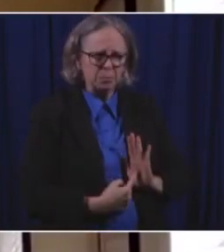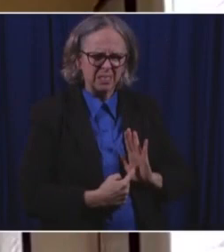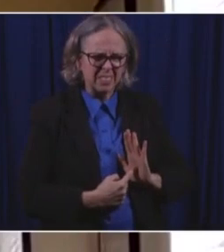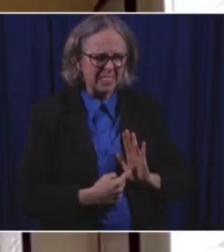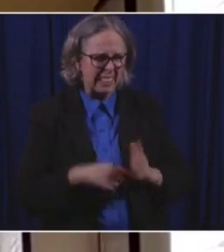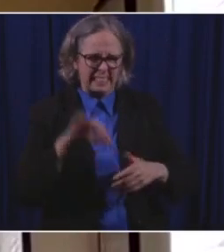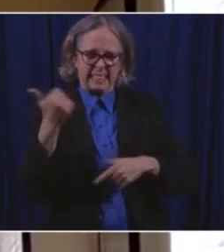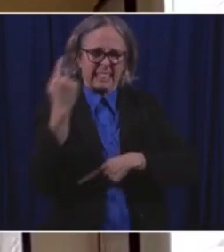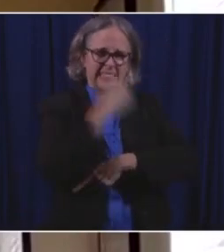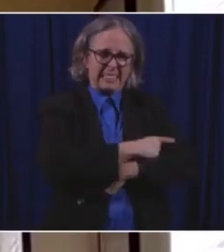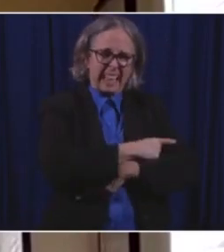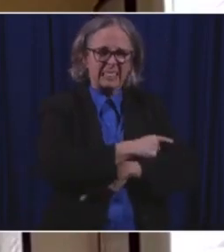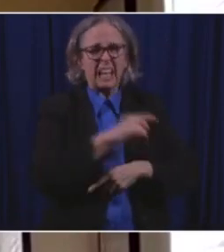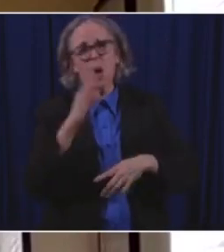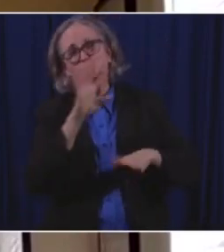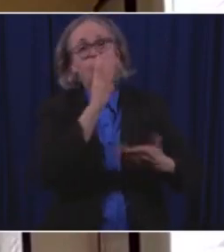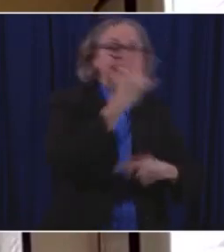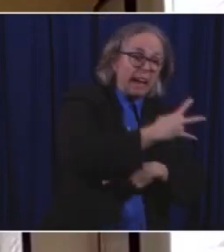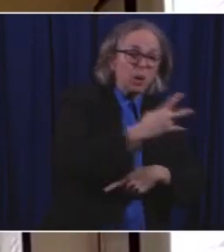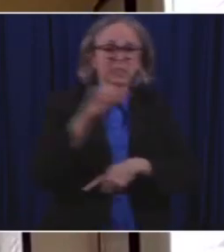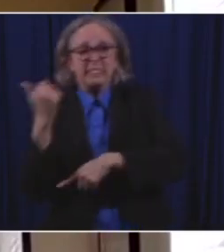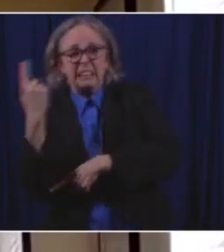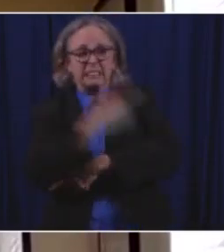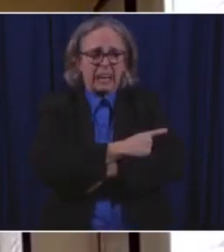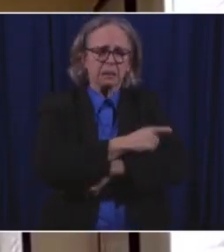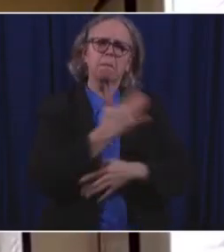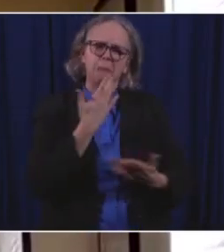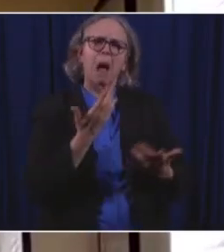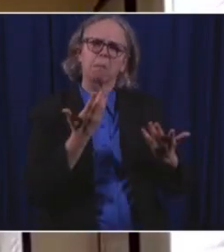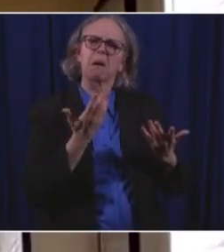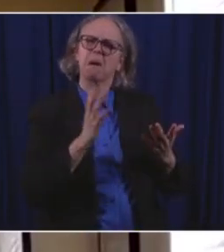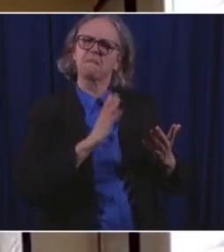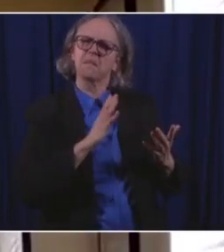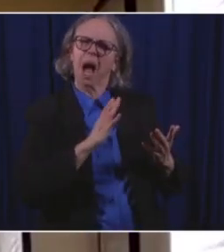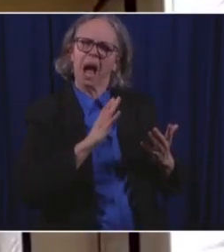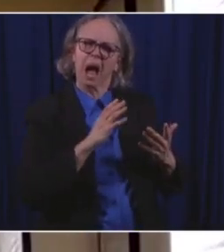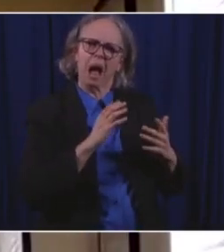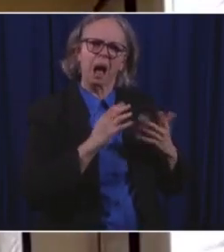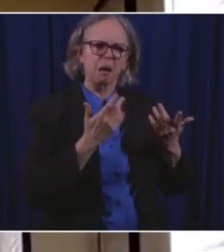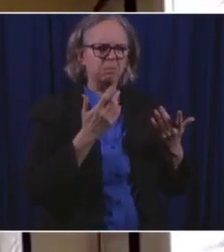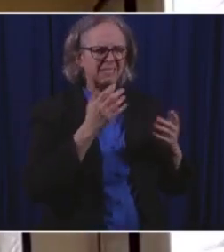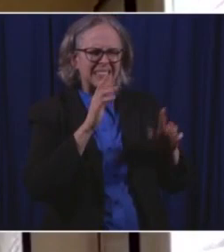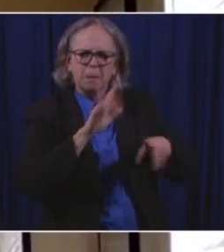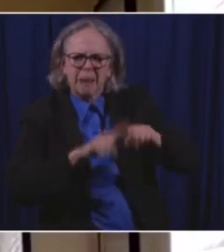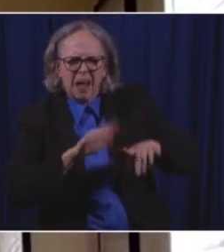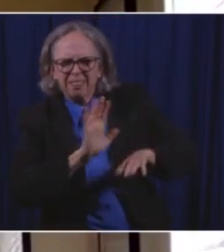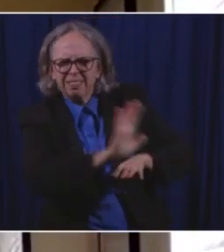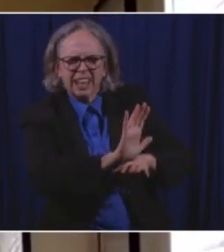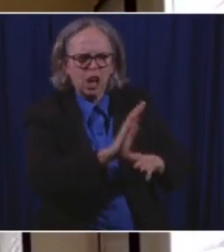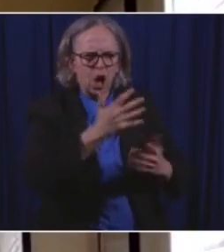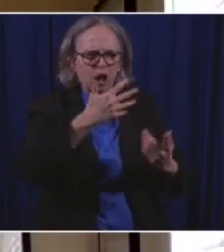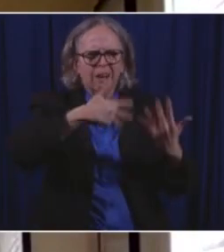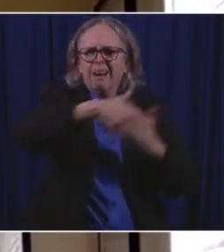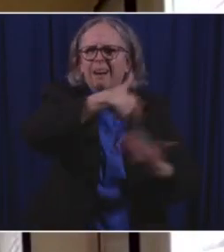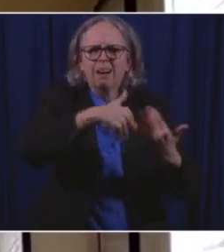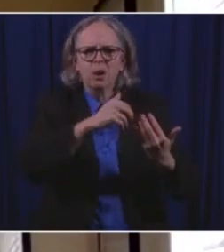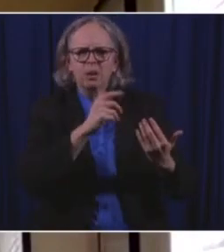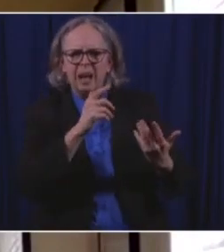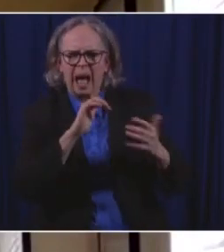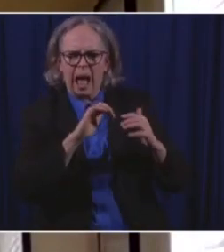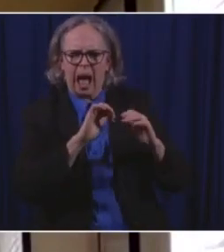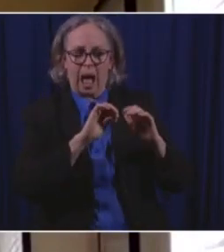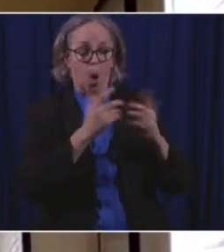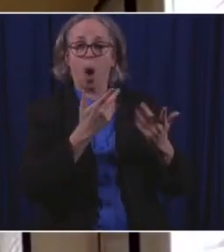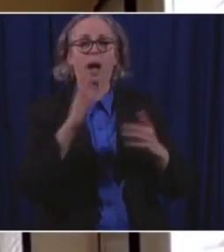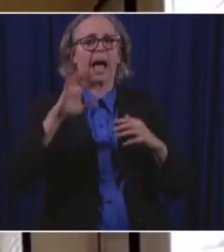7-day period may be appropriate, based on circumstances or guidance from their local health department. This may, for example,